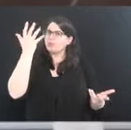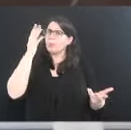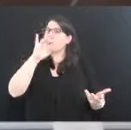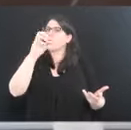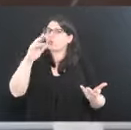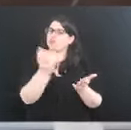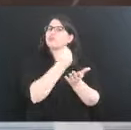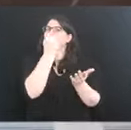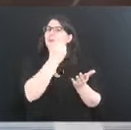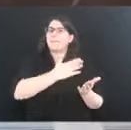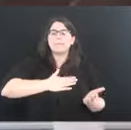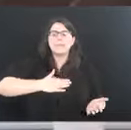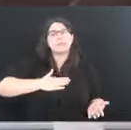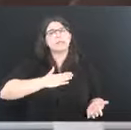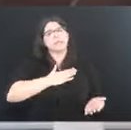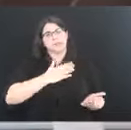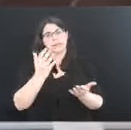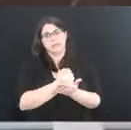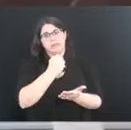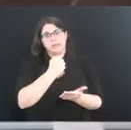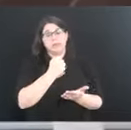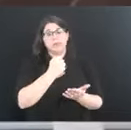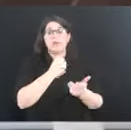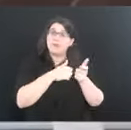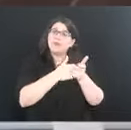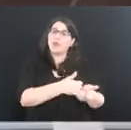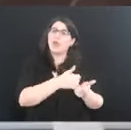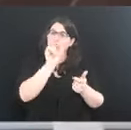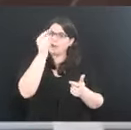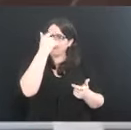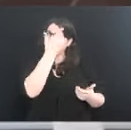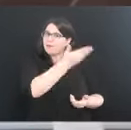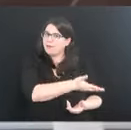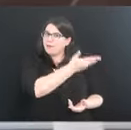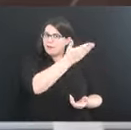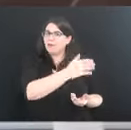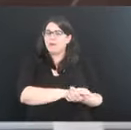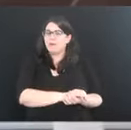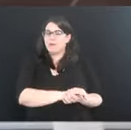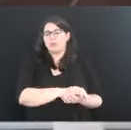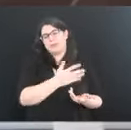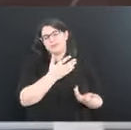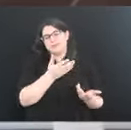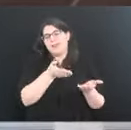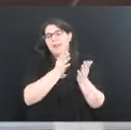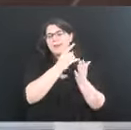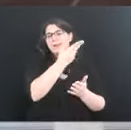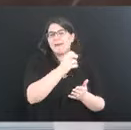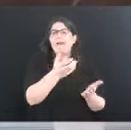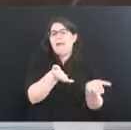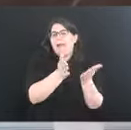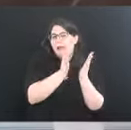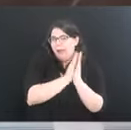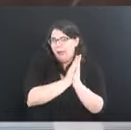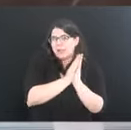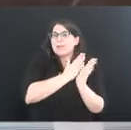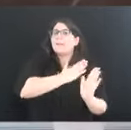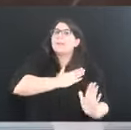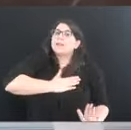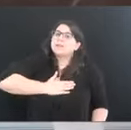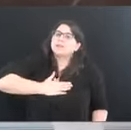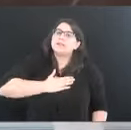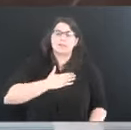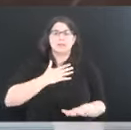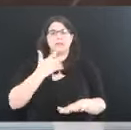to please get vaccinated. So do as the governor says, do as the governor asks, please get vaccinated. If you've been